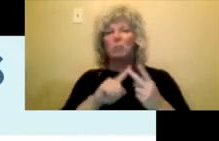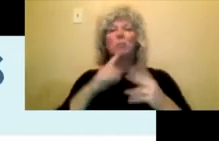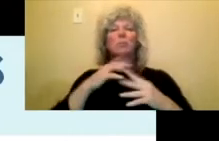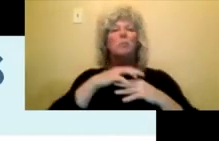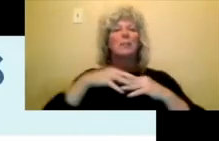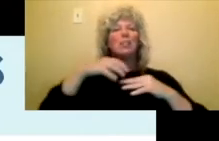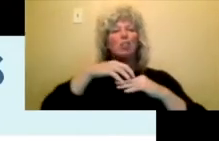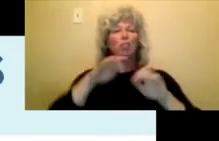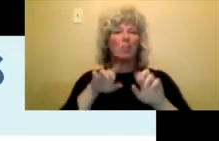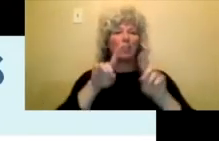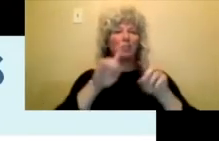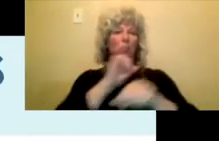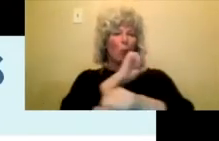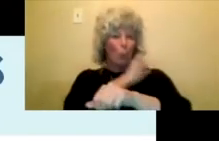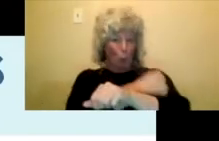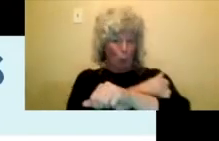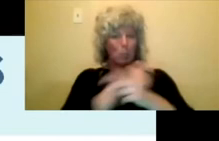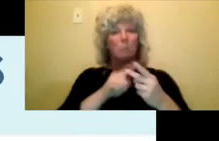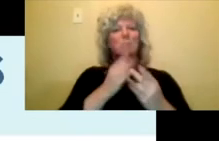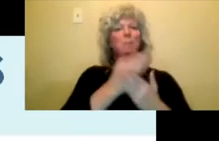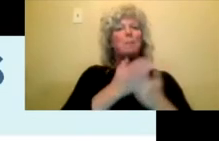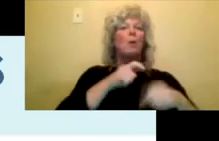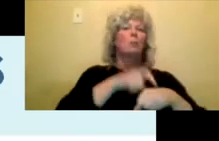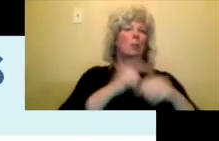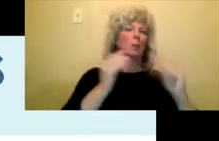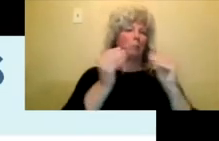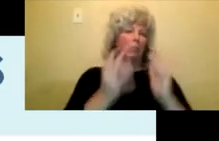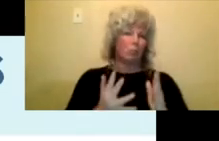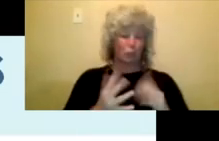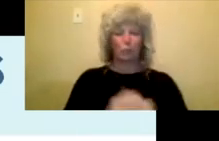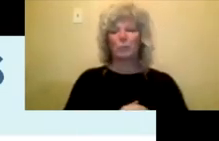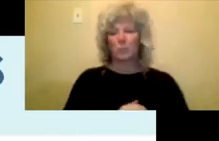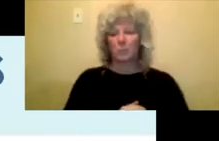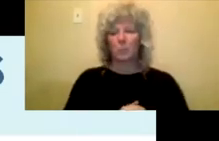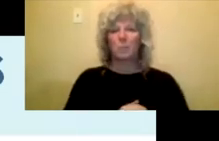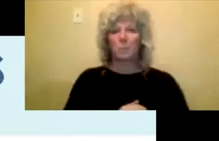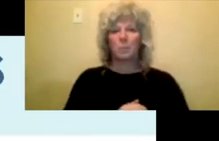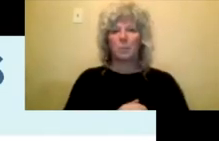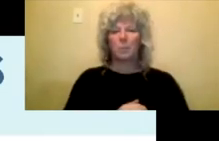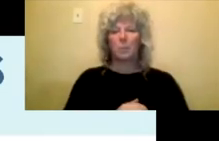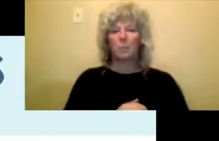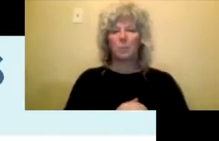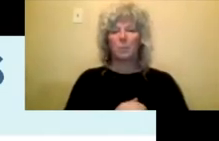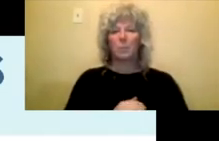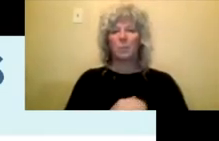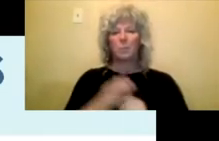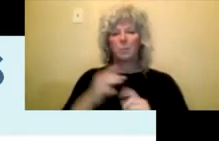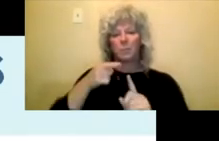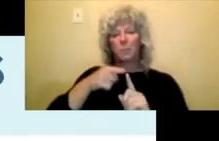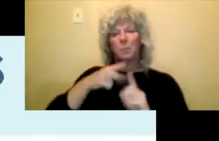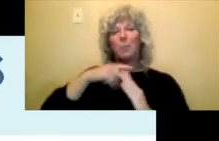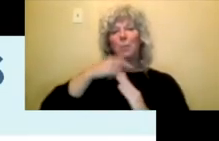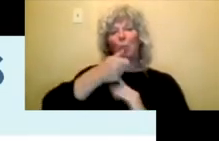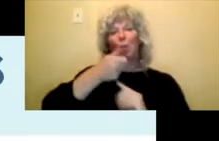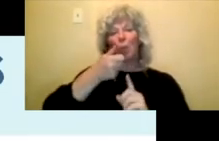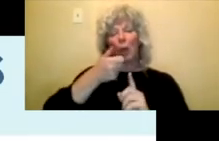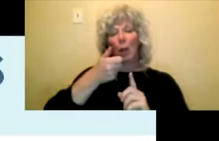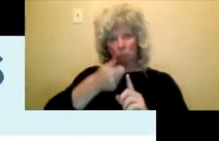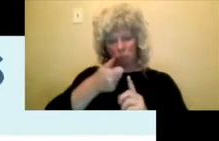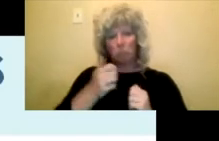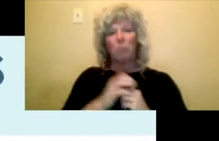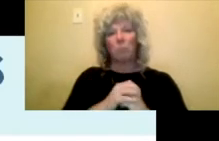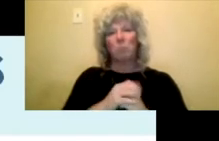and part-time teachers. So this is a program where, um, artists apply to